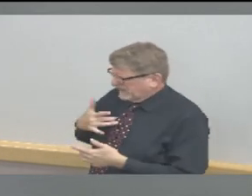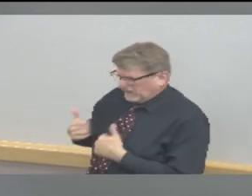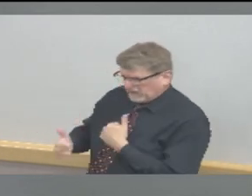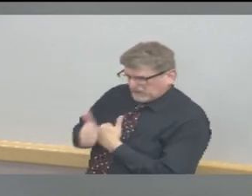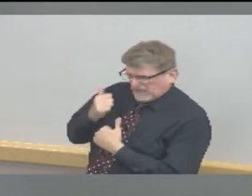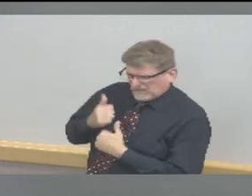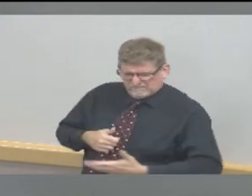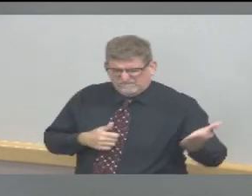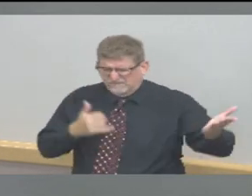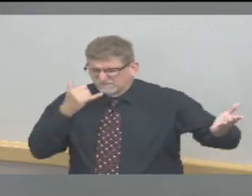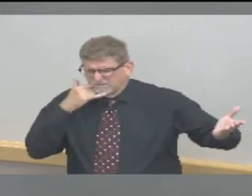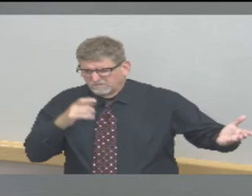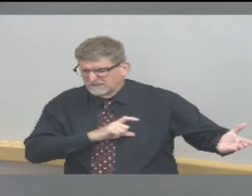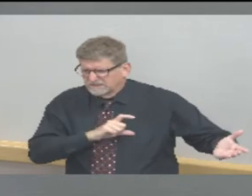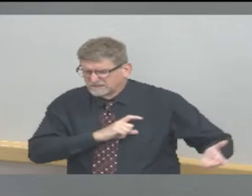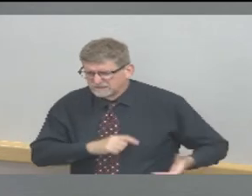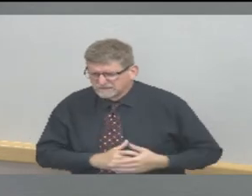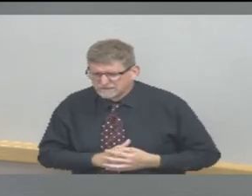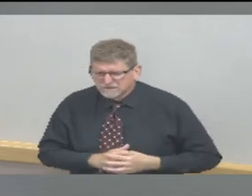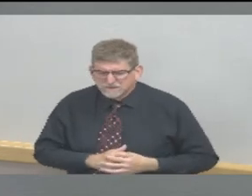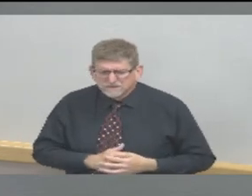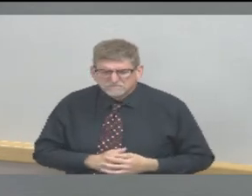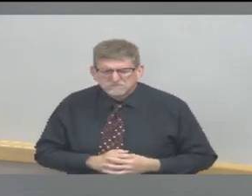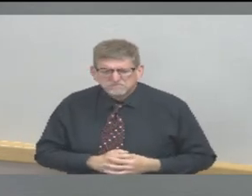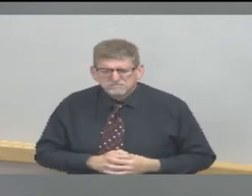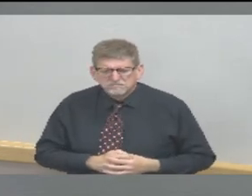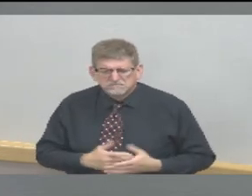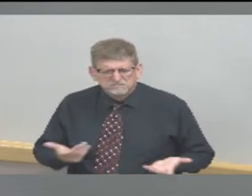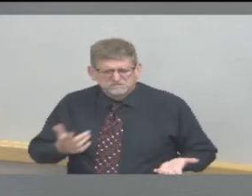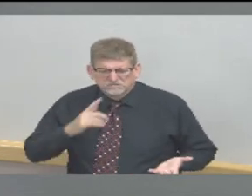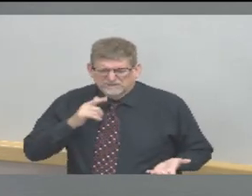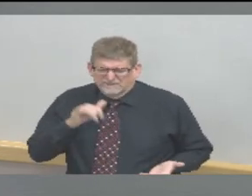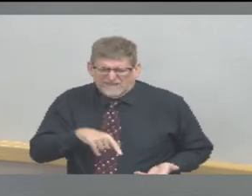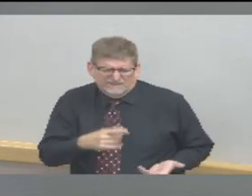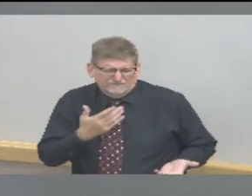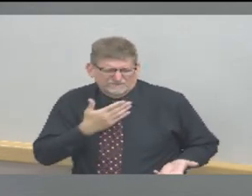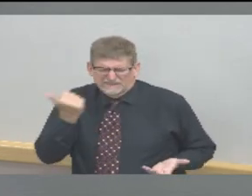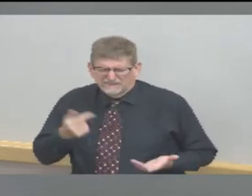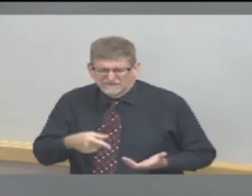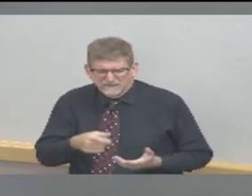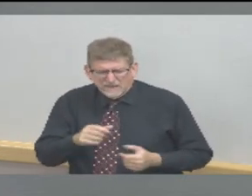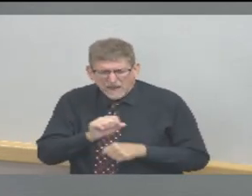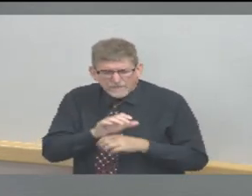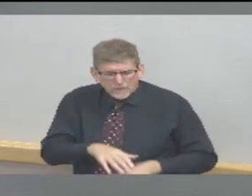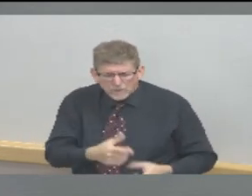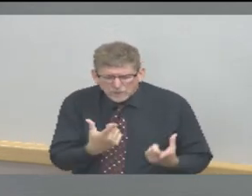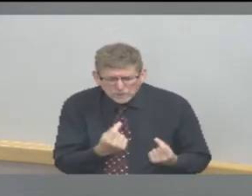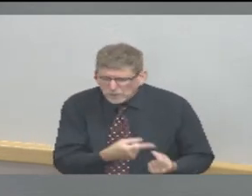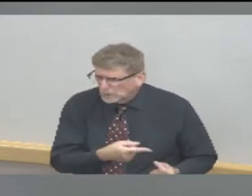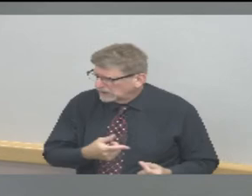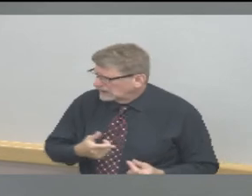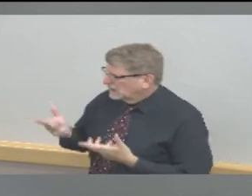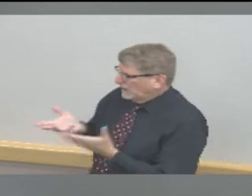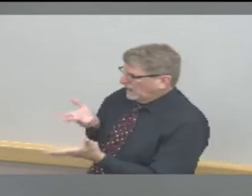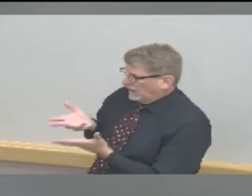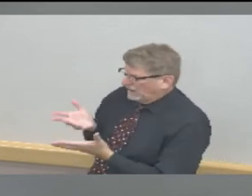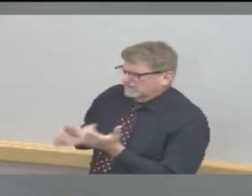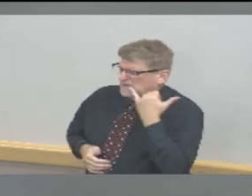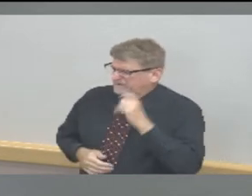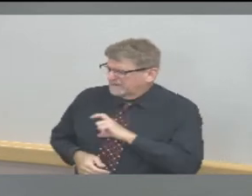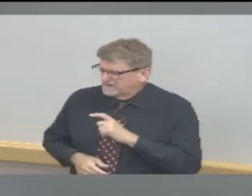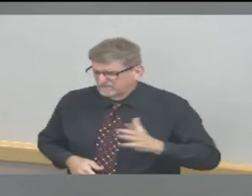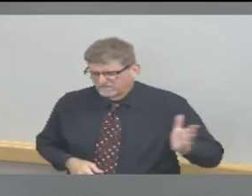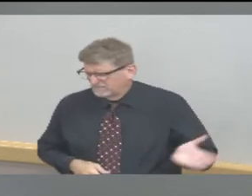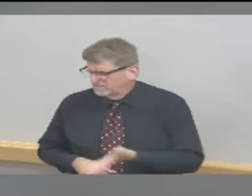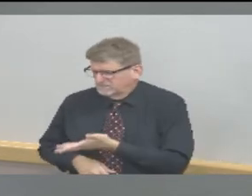And that would be, I think, the most prudent way to address that. Commissioner Brown, do you have any comments about that as a former